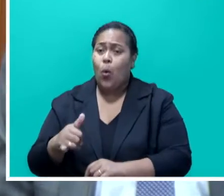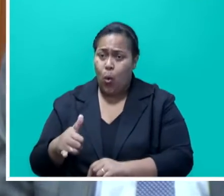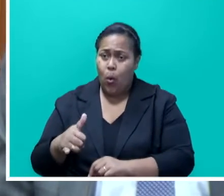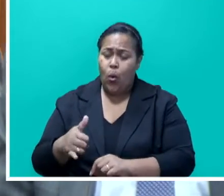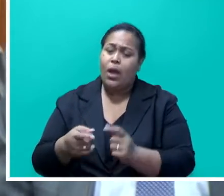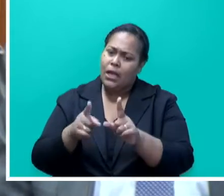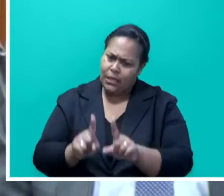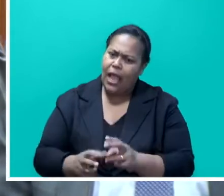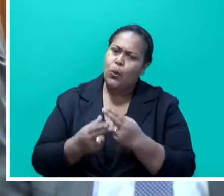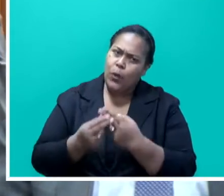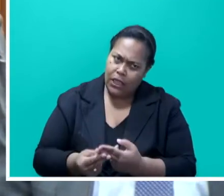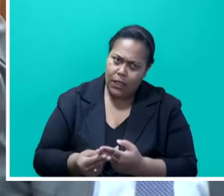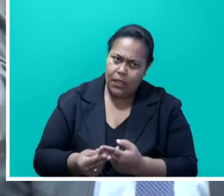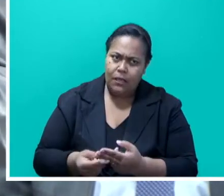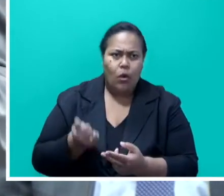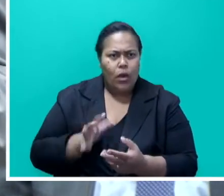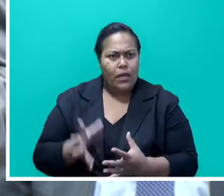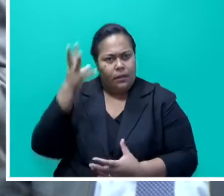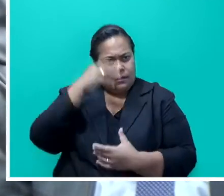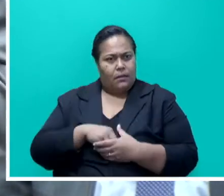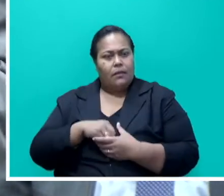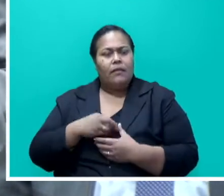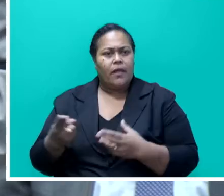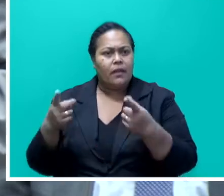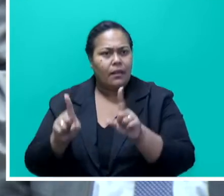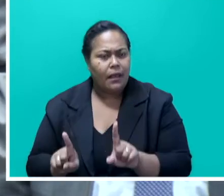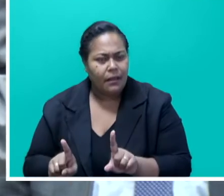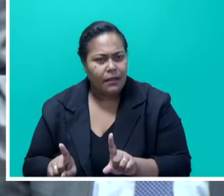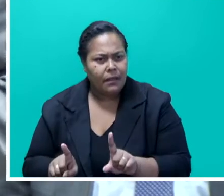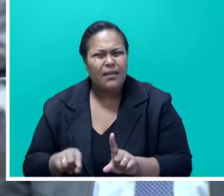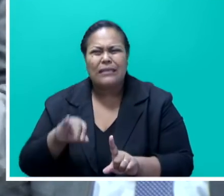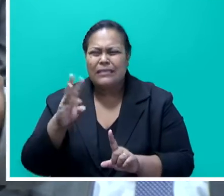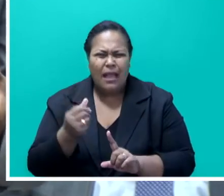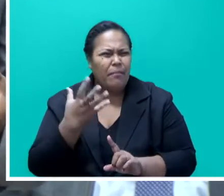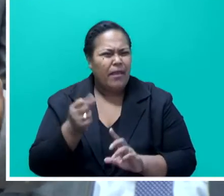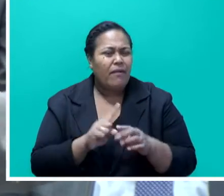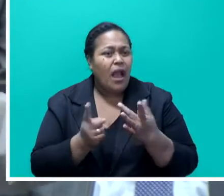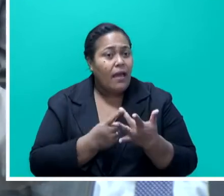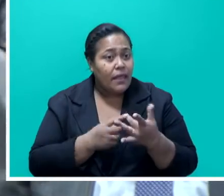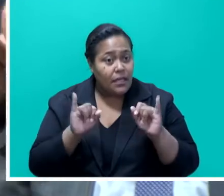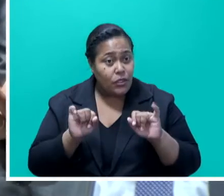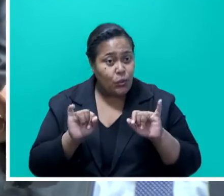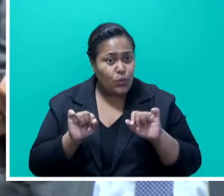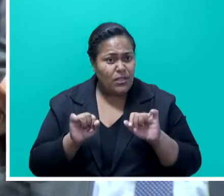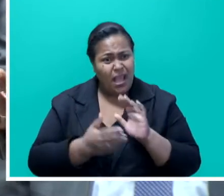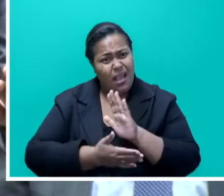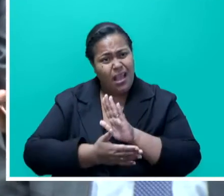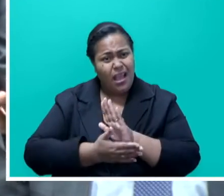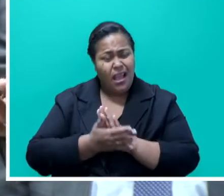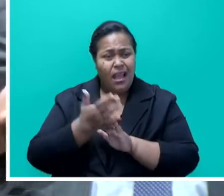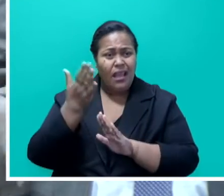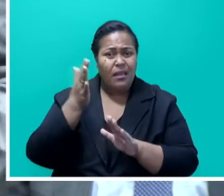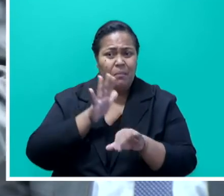aware, there may be some who had my heart infection or they had high blood pressure and they also had